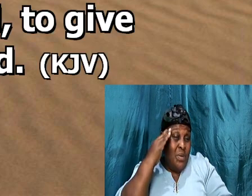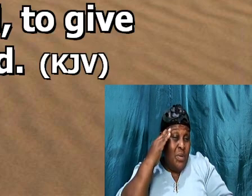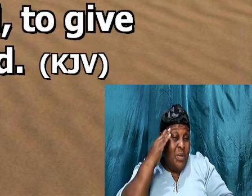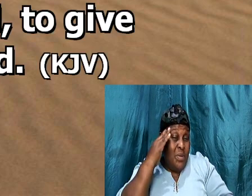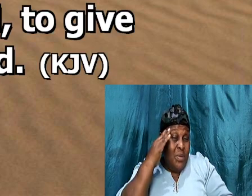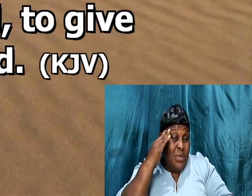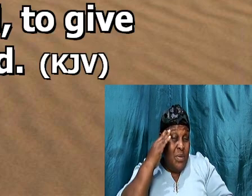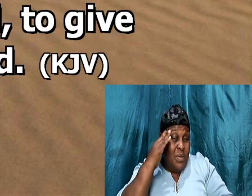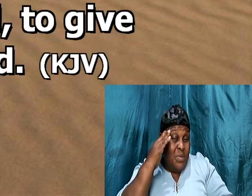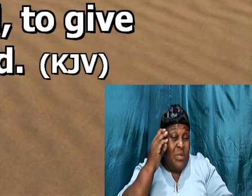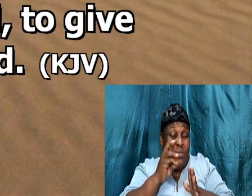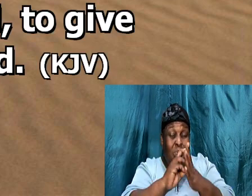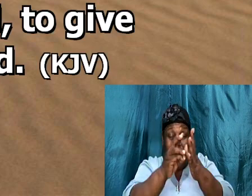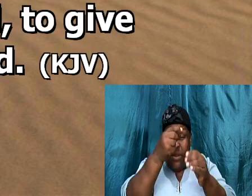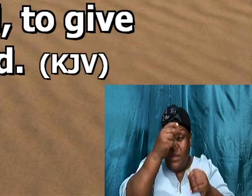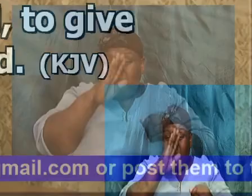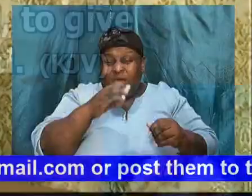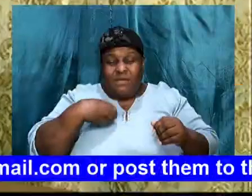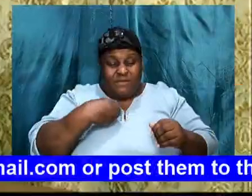varying.